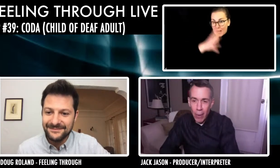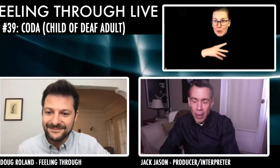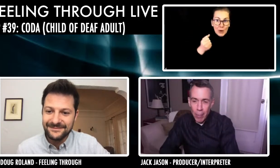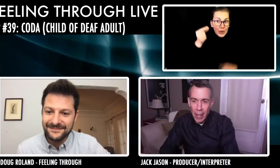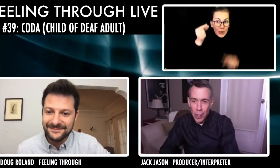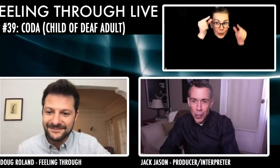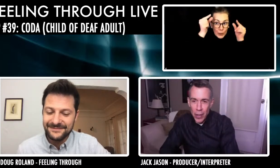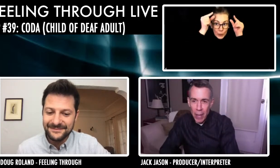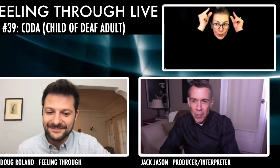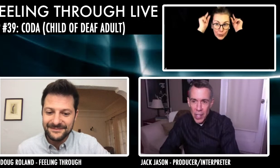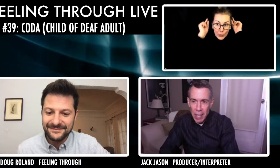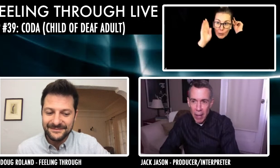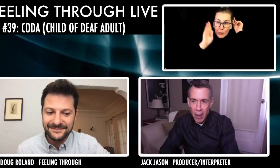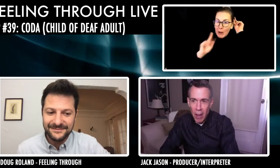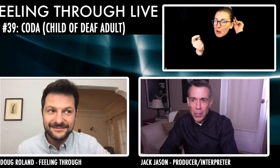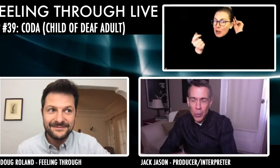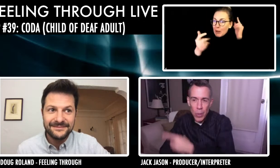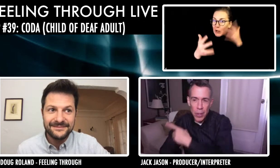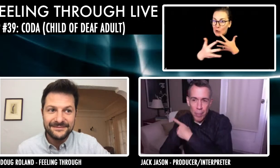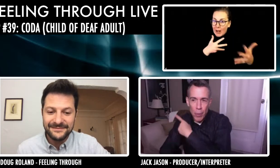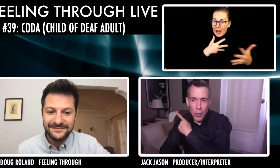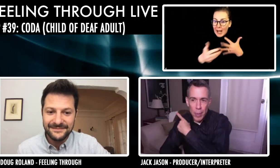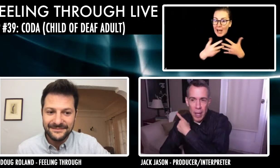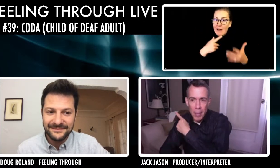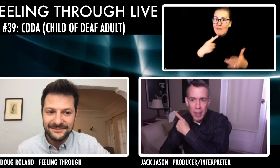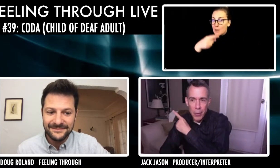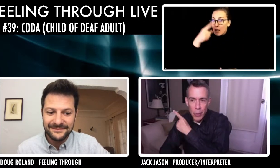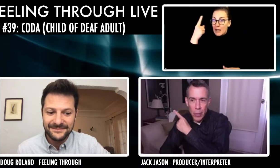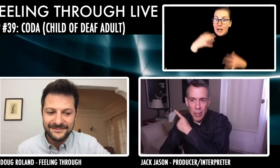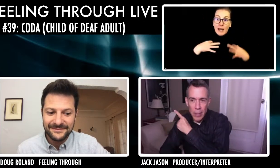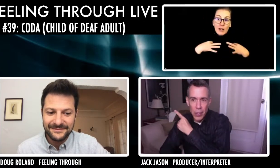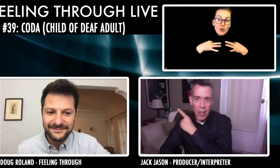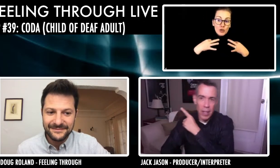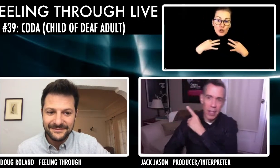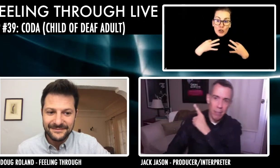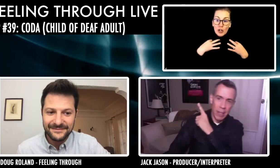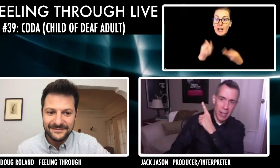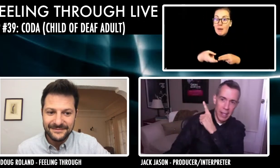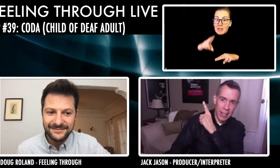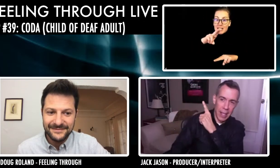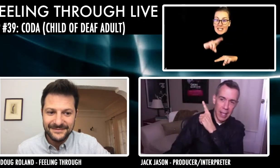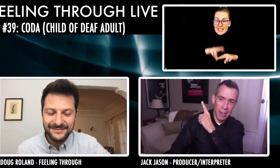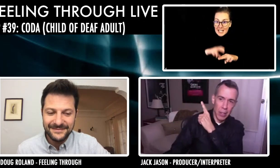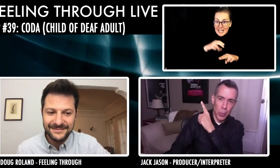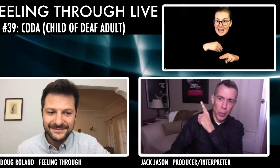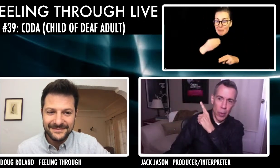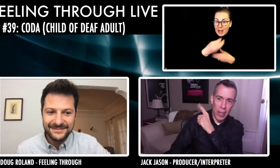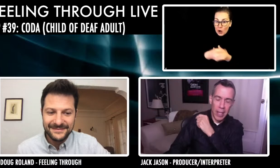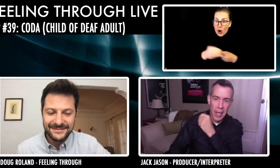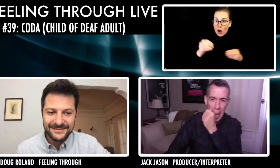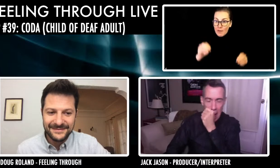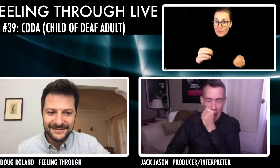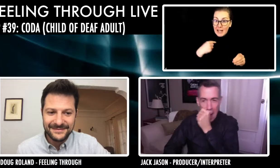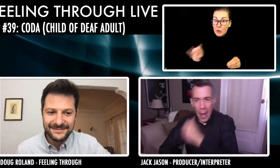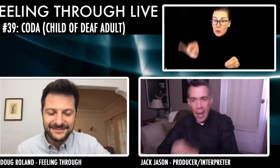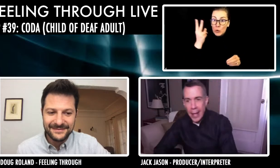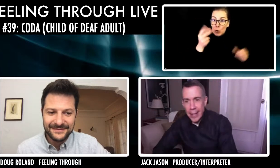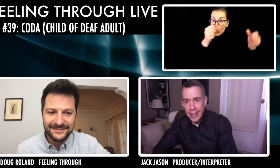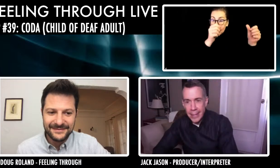with low gray. And wearing the black shirt, I'm sitting in my office with a poster behind me of Children of the Lesser God and next to that, Spring Awakening.